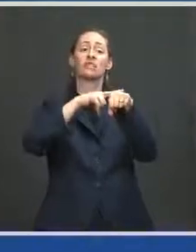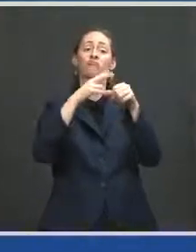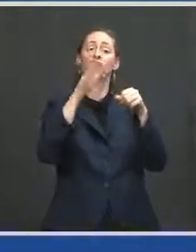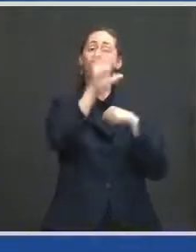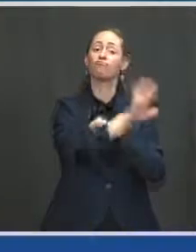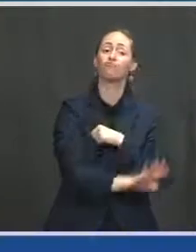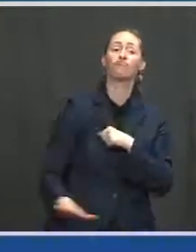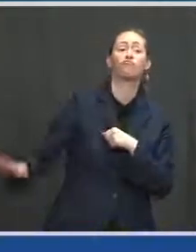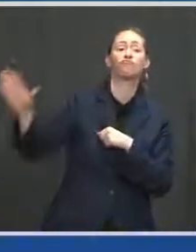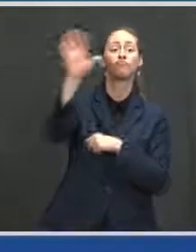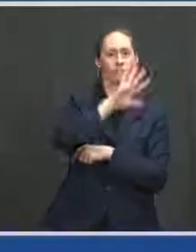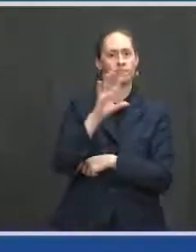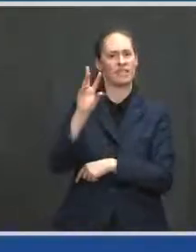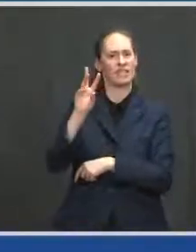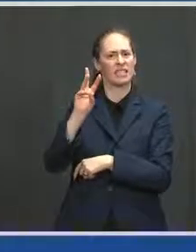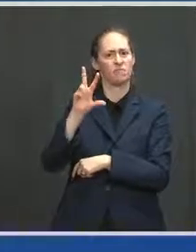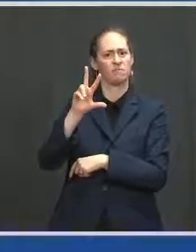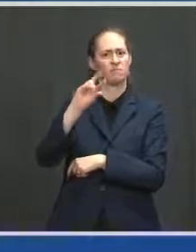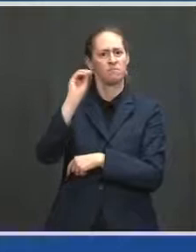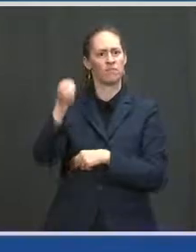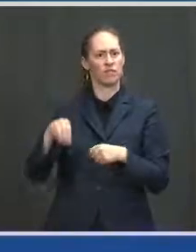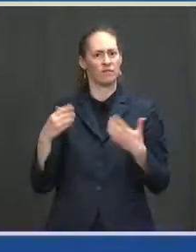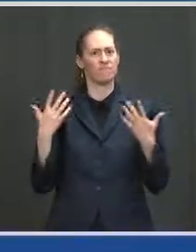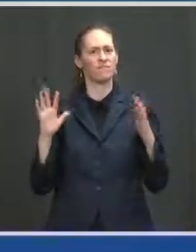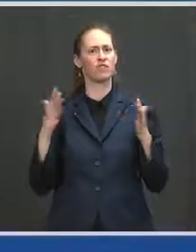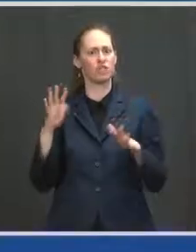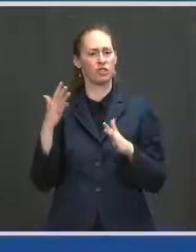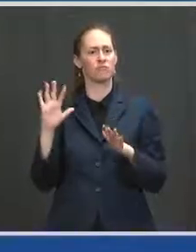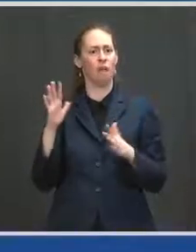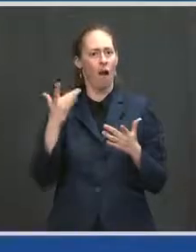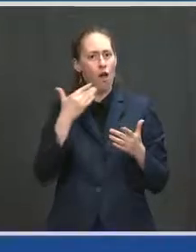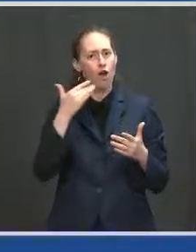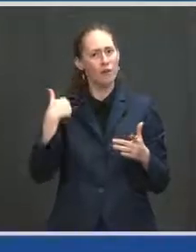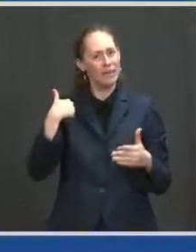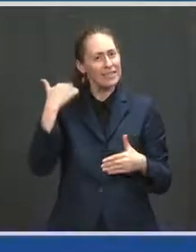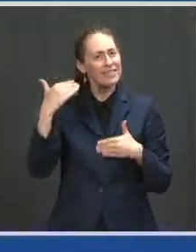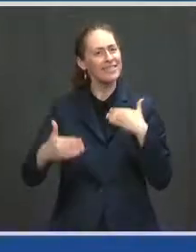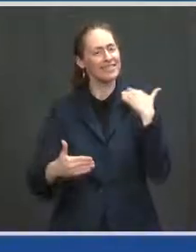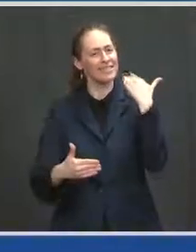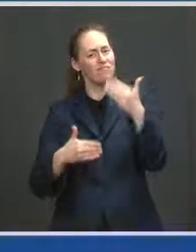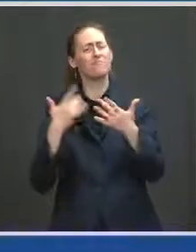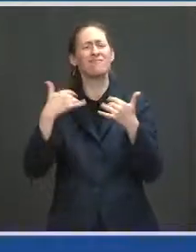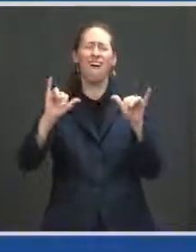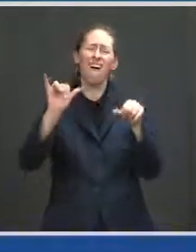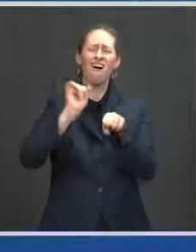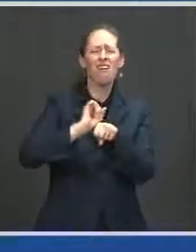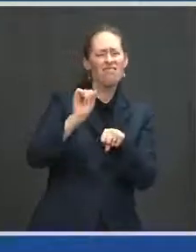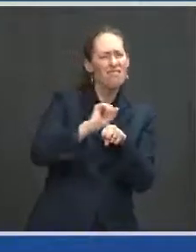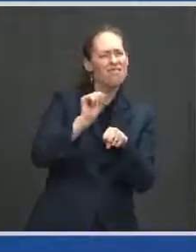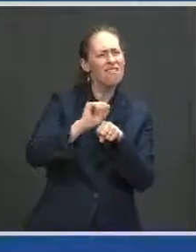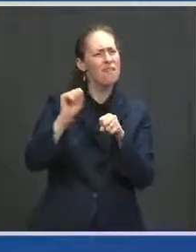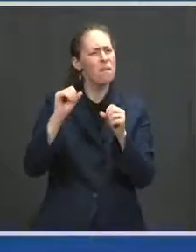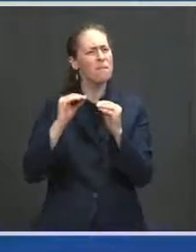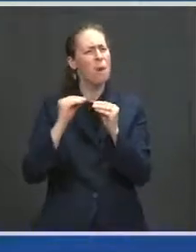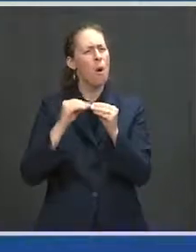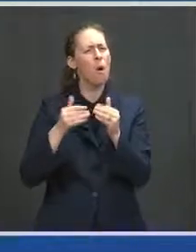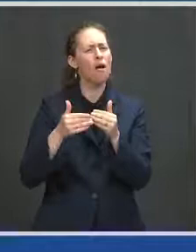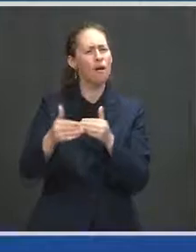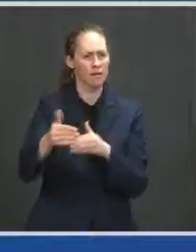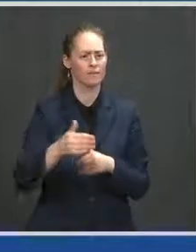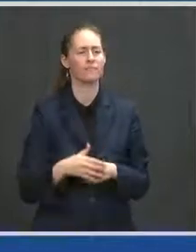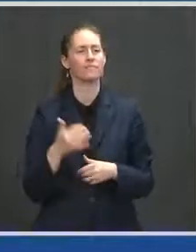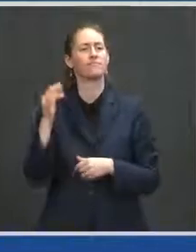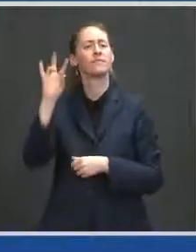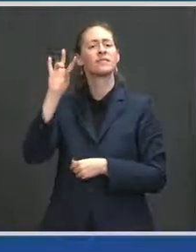one shot. And we're getting closer. We still have work to do. With 73 percent of Americans over the age of